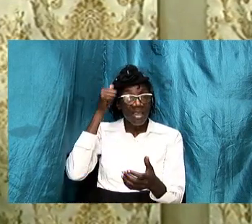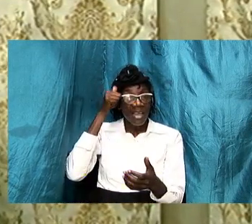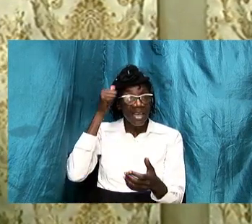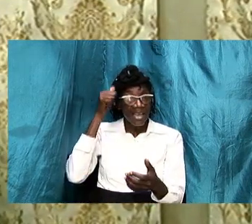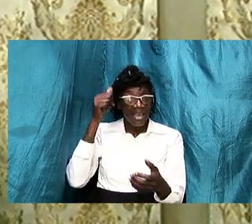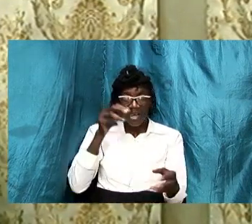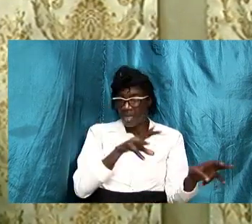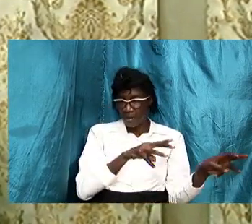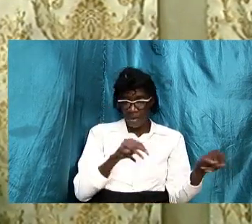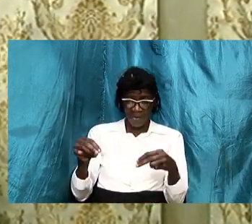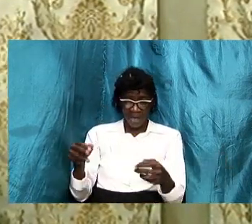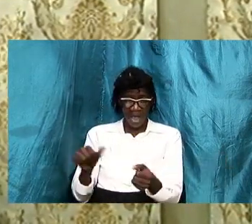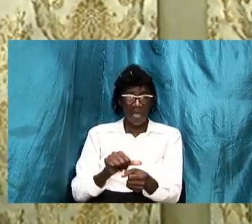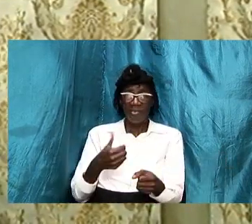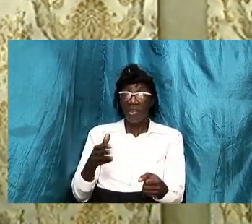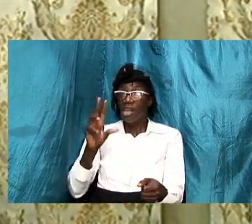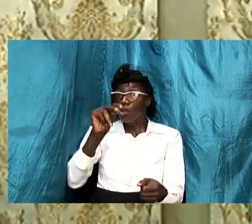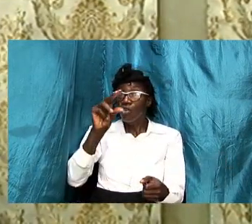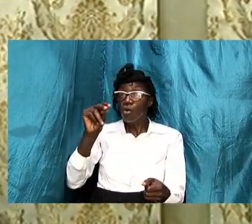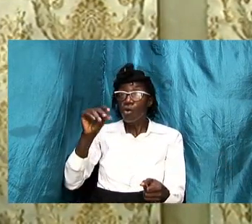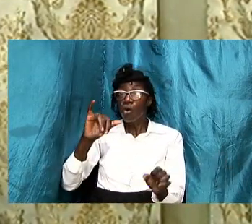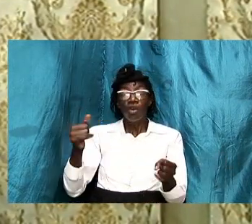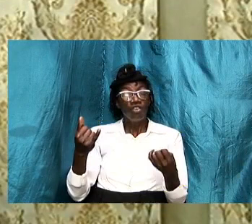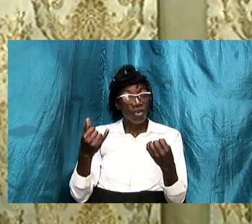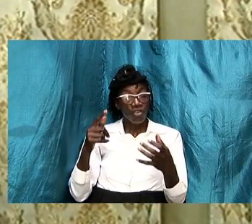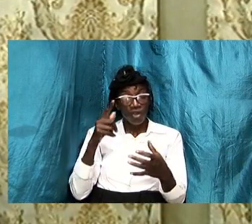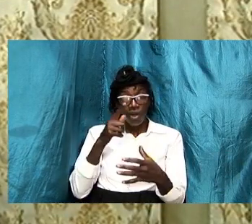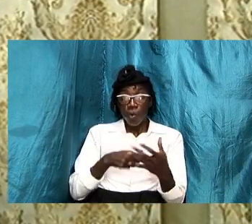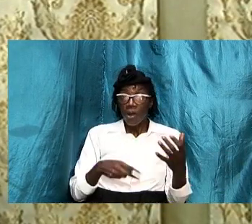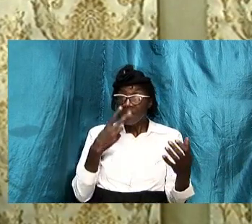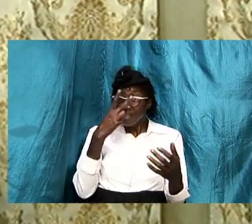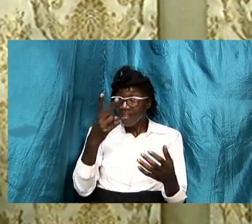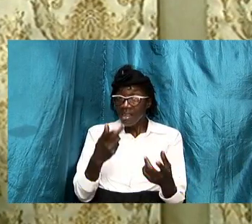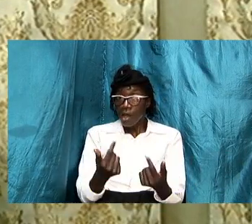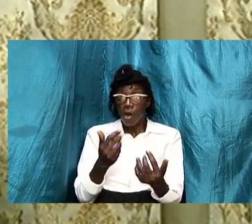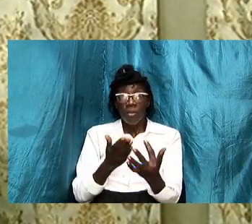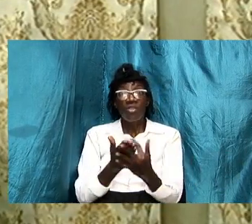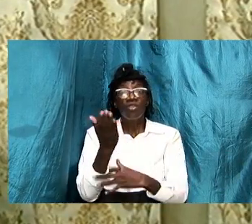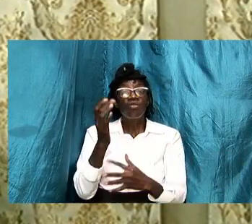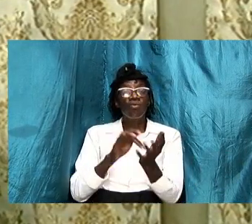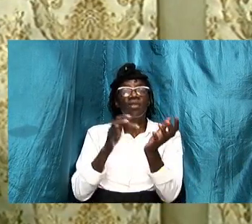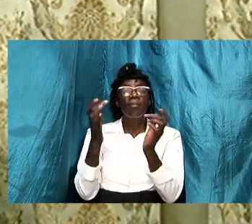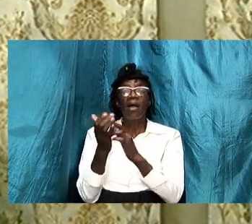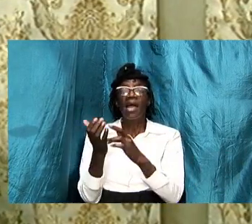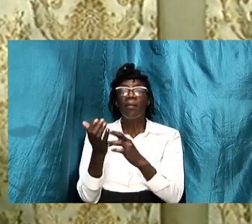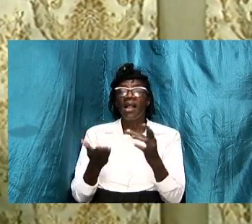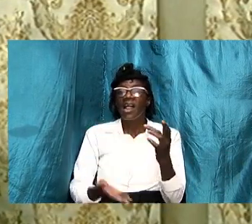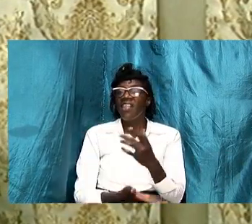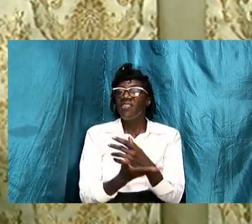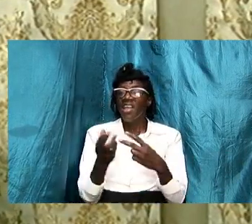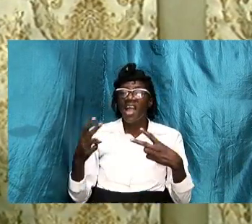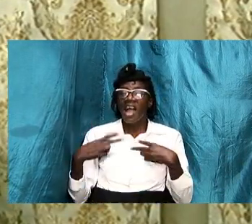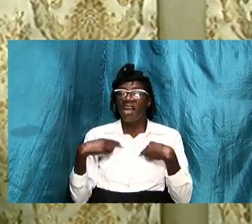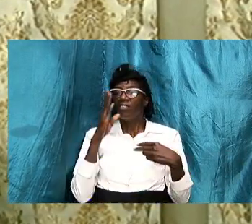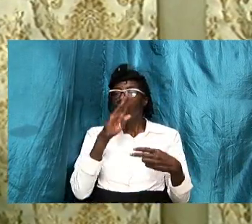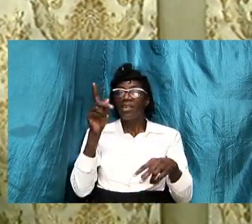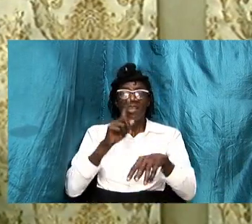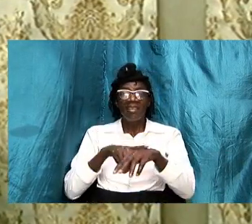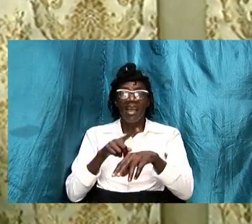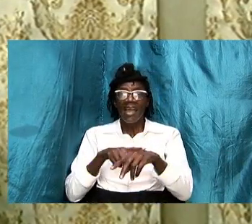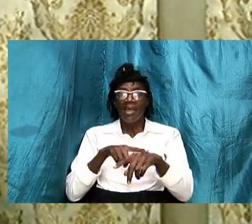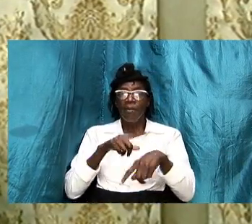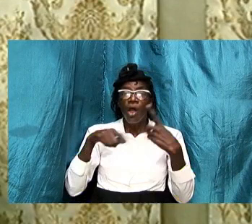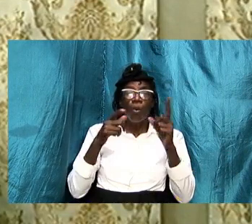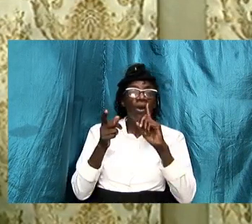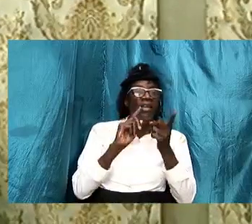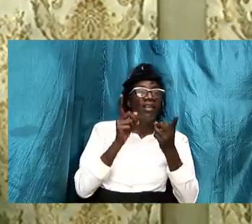just by virtue of how we see coming right through the bible there has to be time when there is dialogue and when there is talk